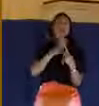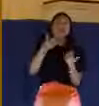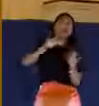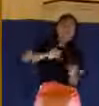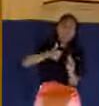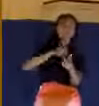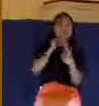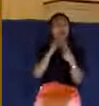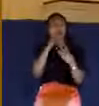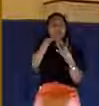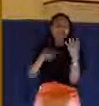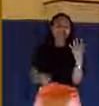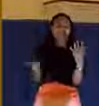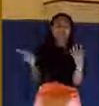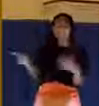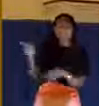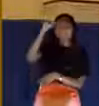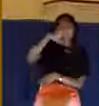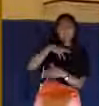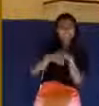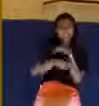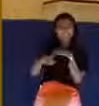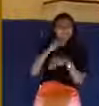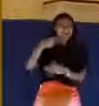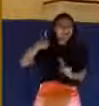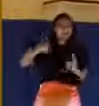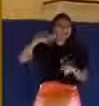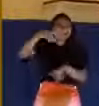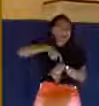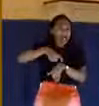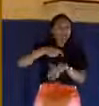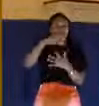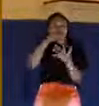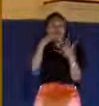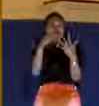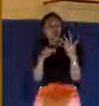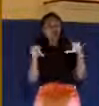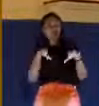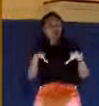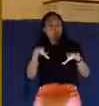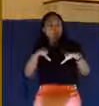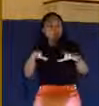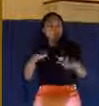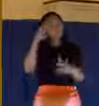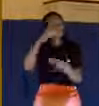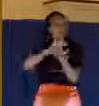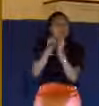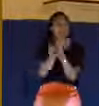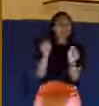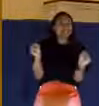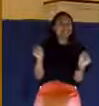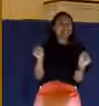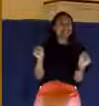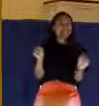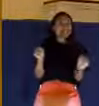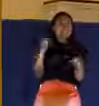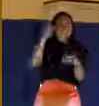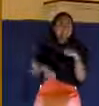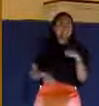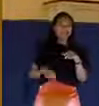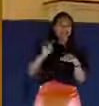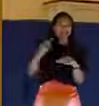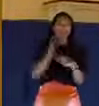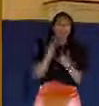And you have to look, this man didn't have time to do any of that stuff. There's nothing he could do except simply repent and put his